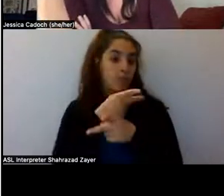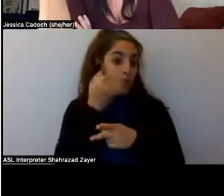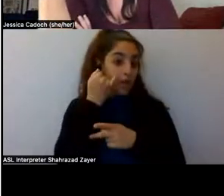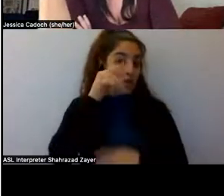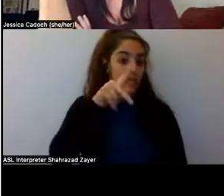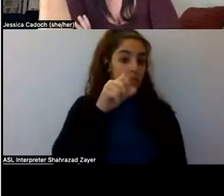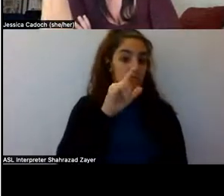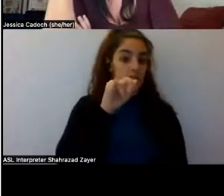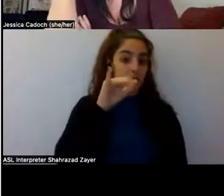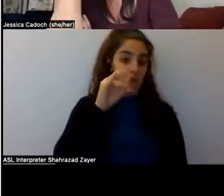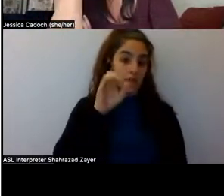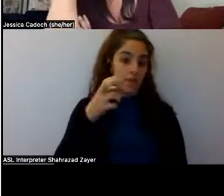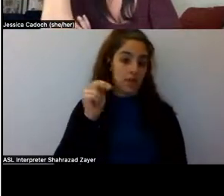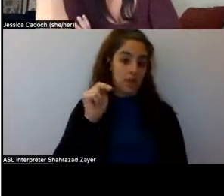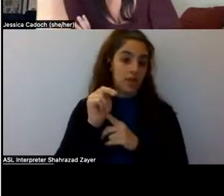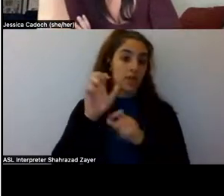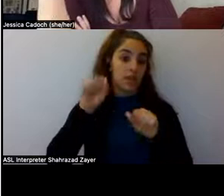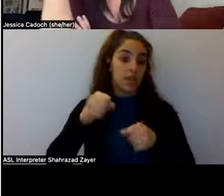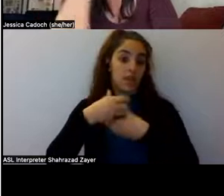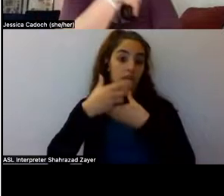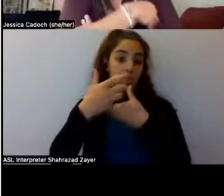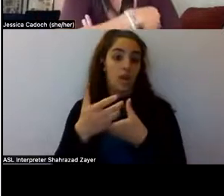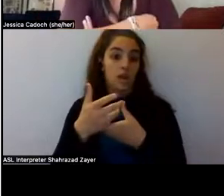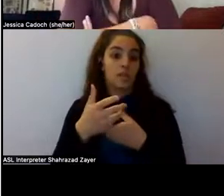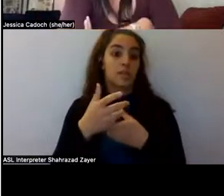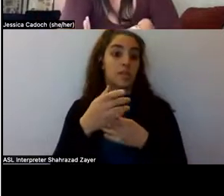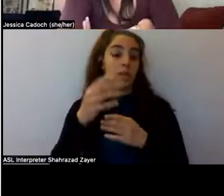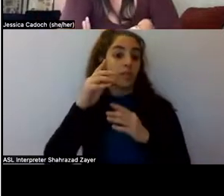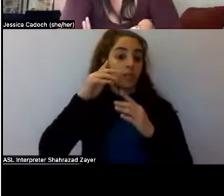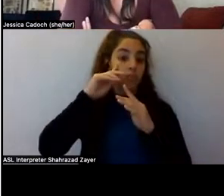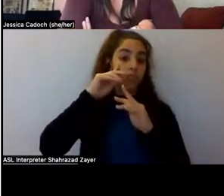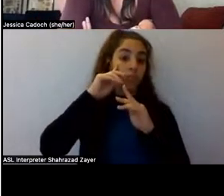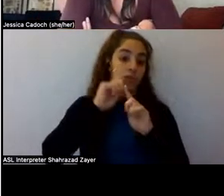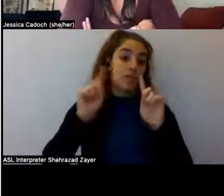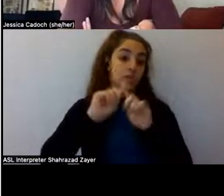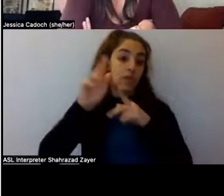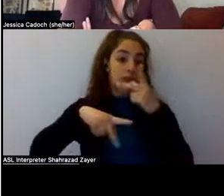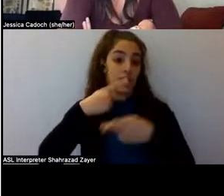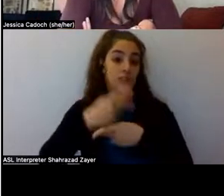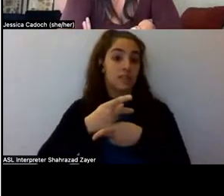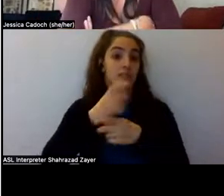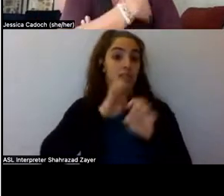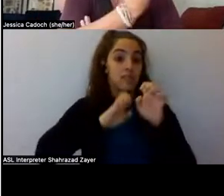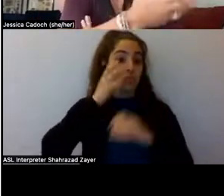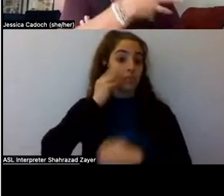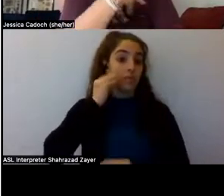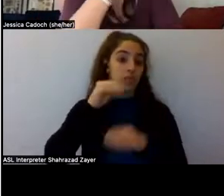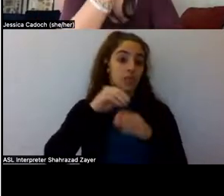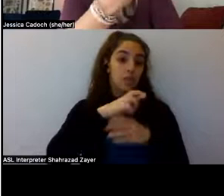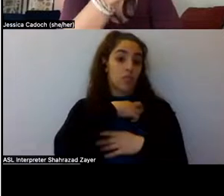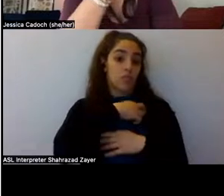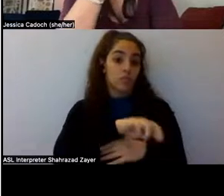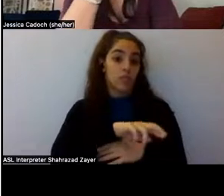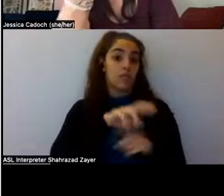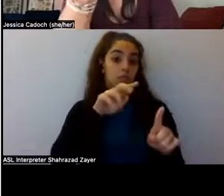predisposed subjects. Um, and this is when the mystical experiences questionnaire was created, um, and so this was when they're